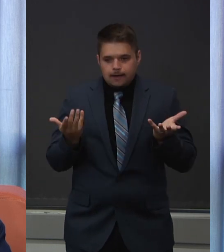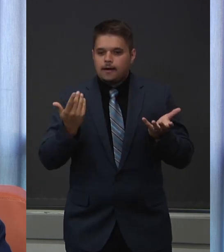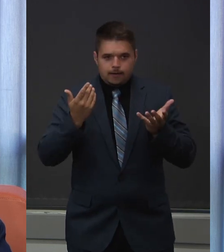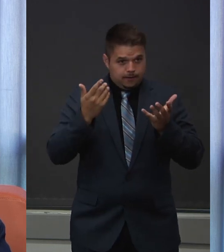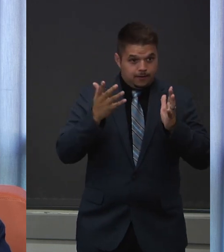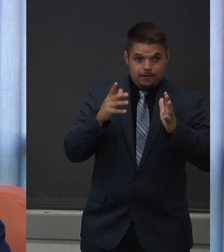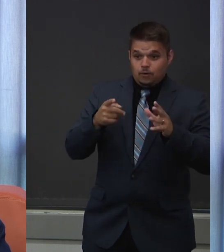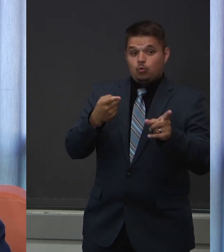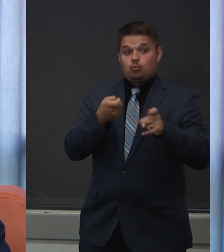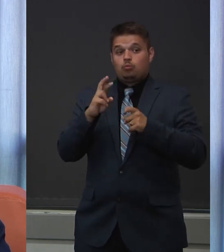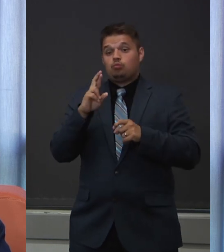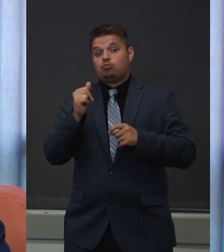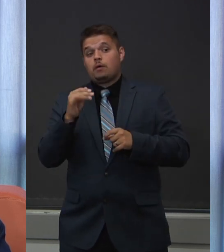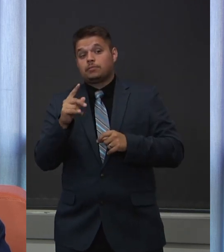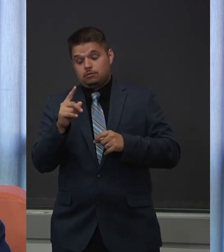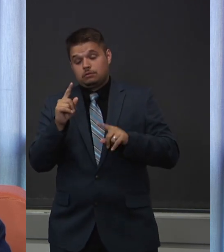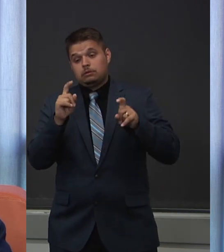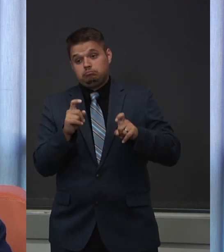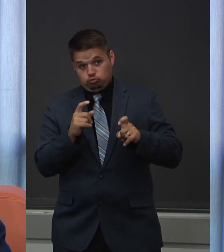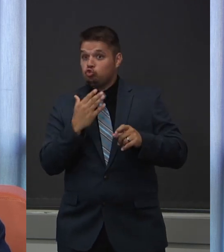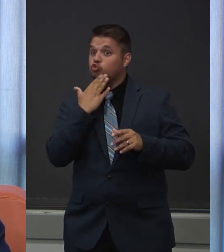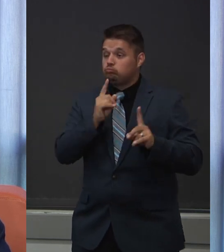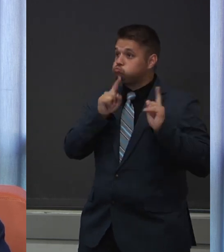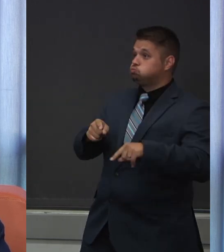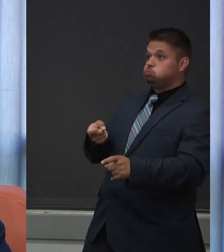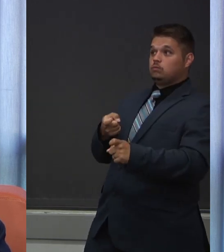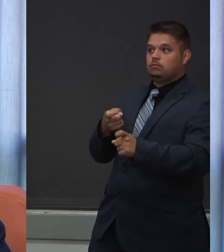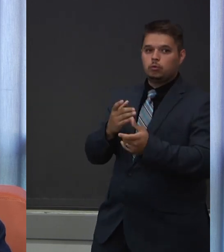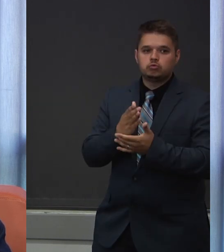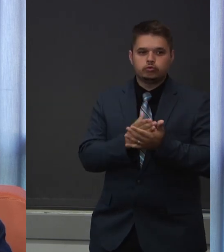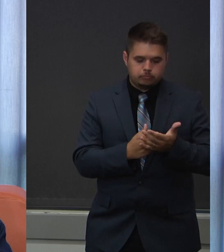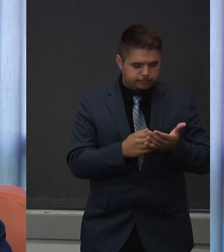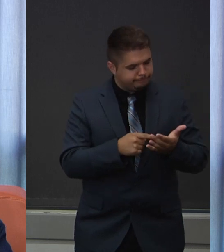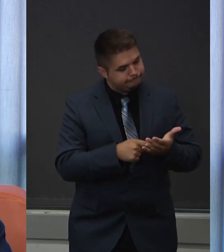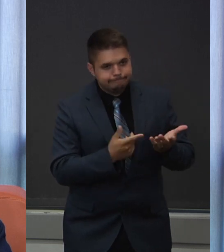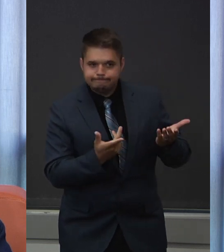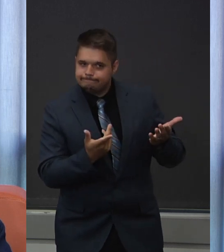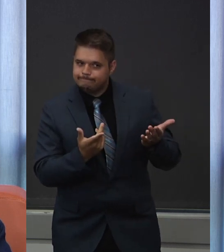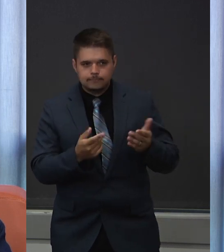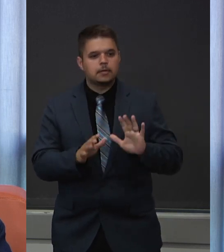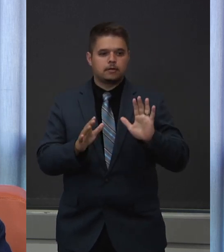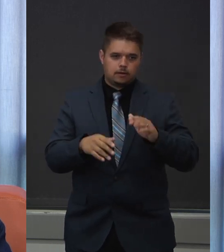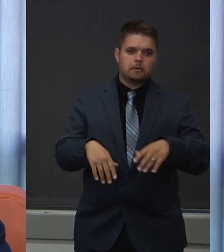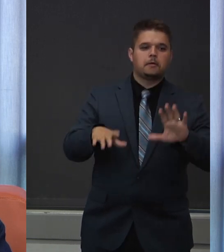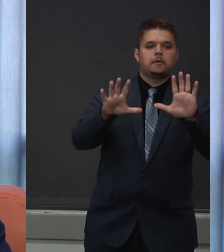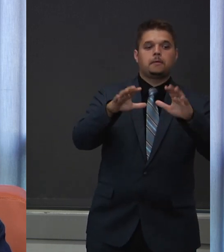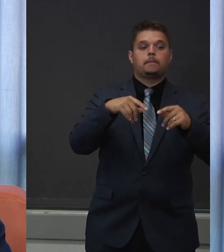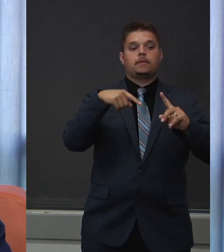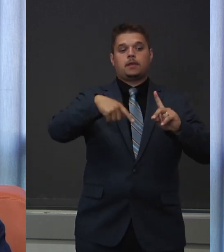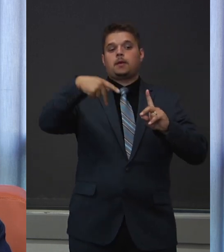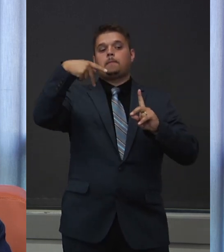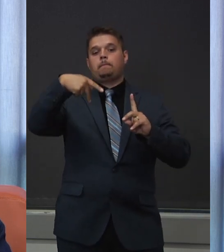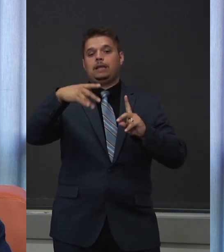quite good. They may not be quite as good as the what's called the PCR tests that are kind of the gold standard.